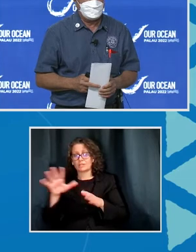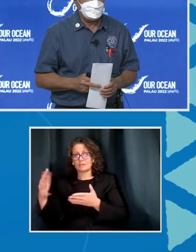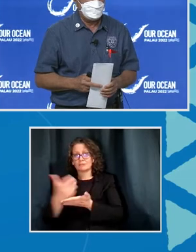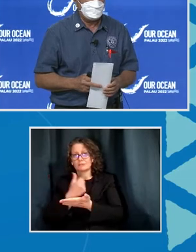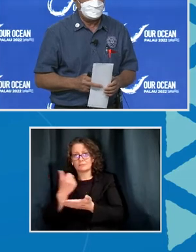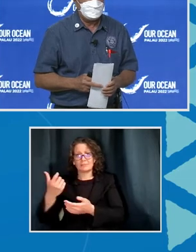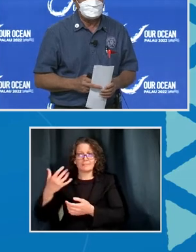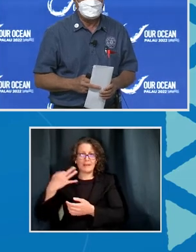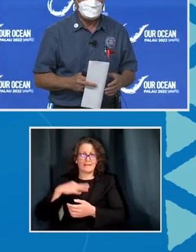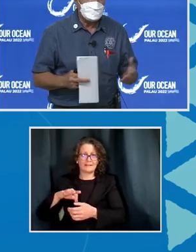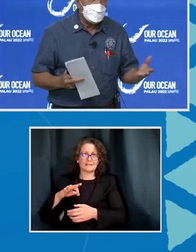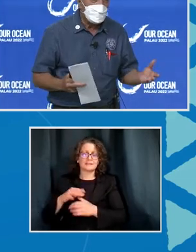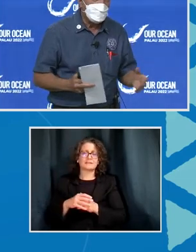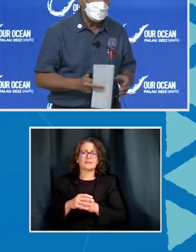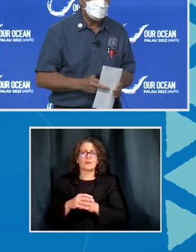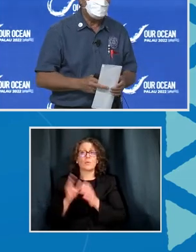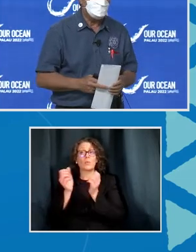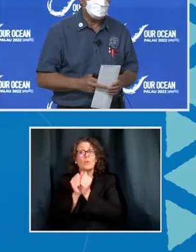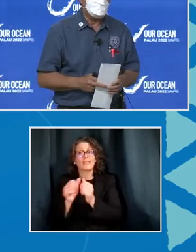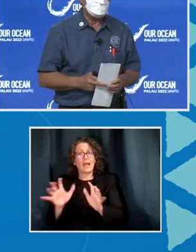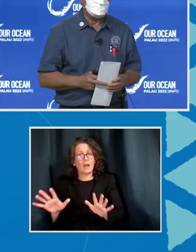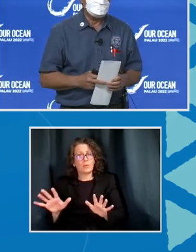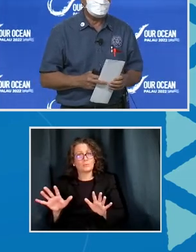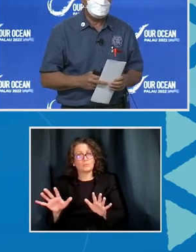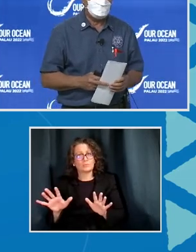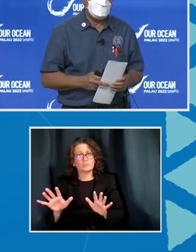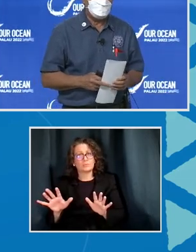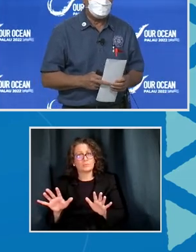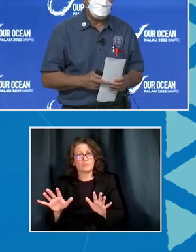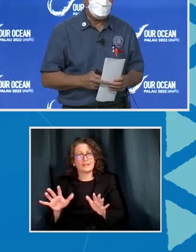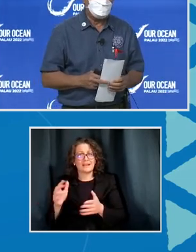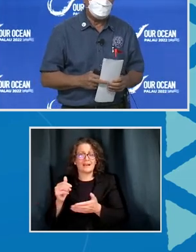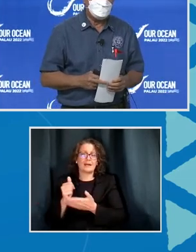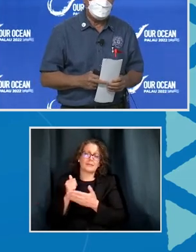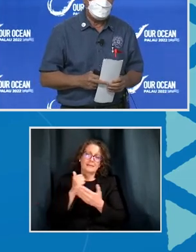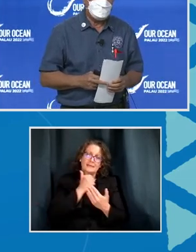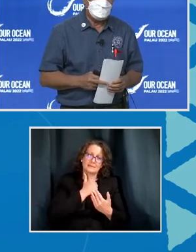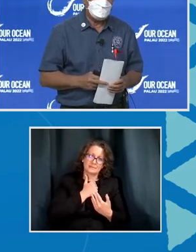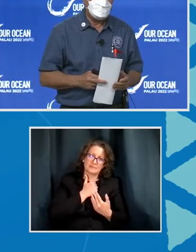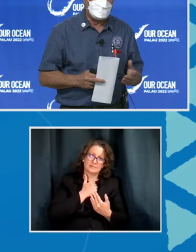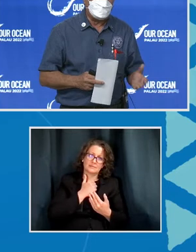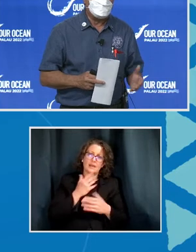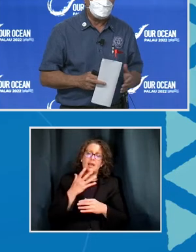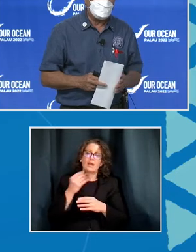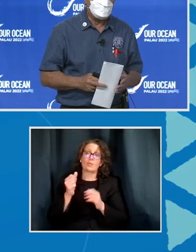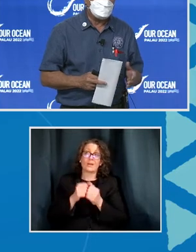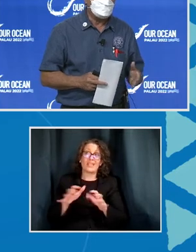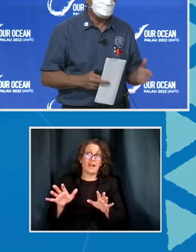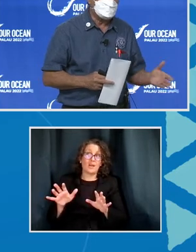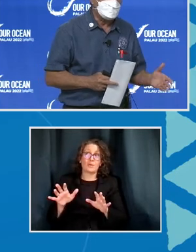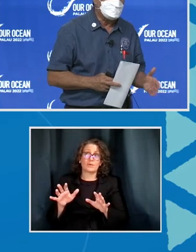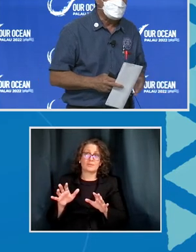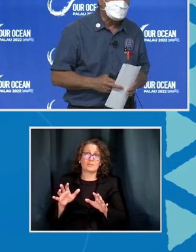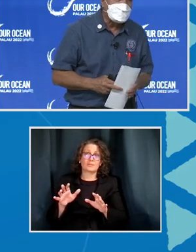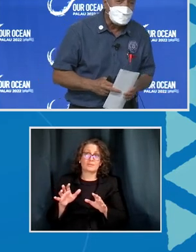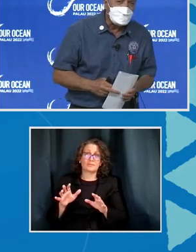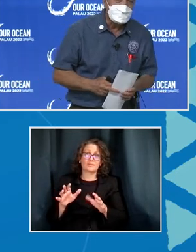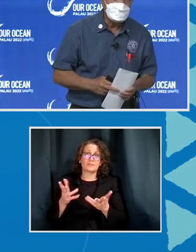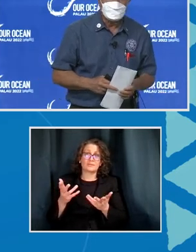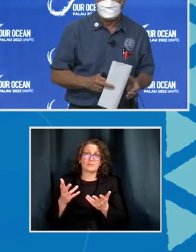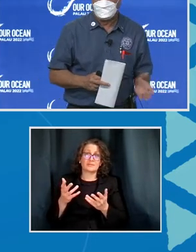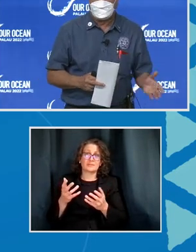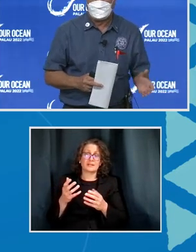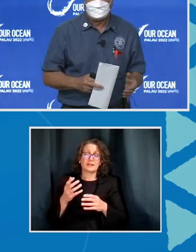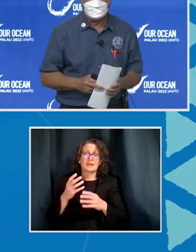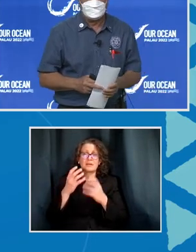without helping us, and without caring about how to protect and preserve